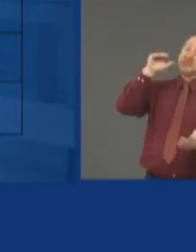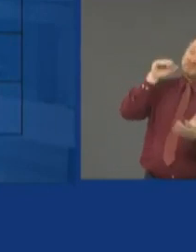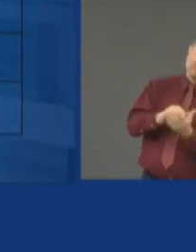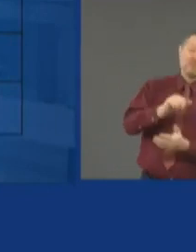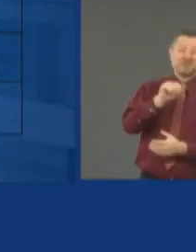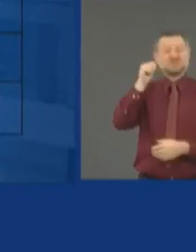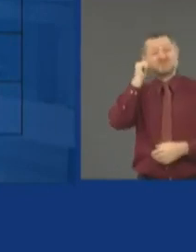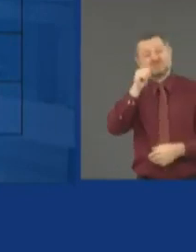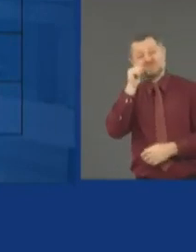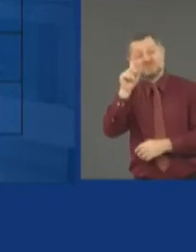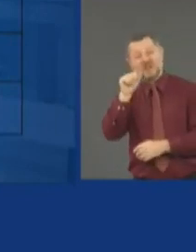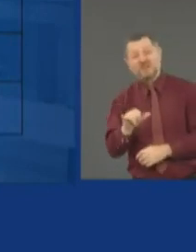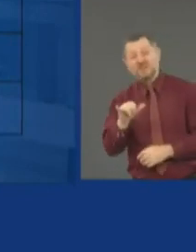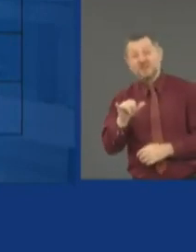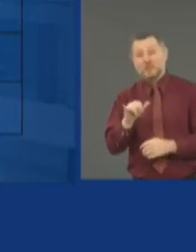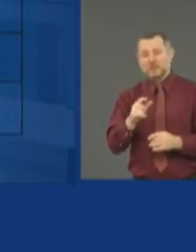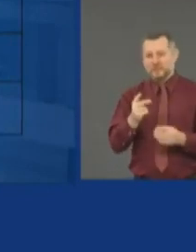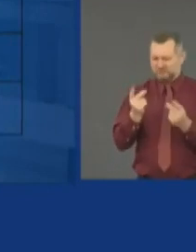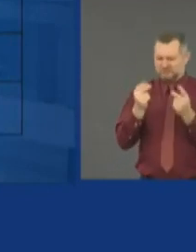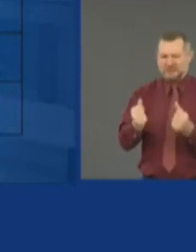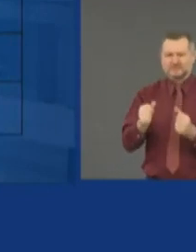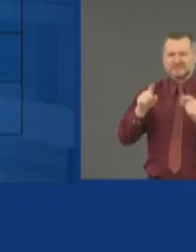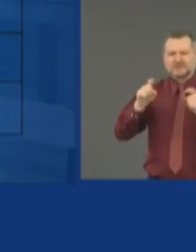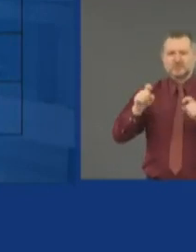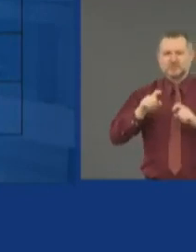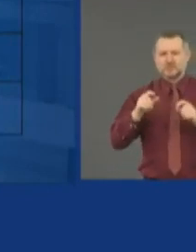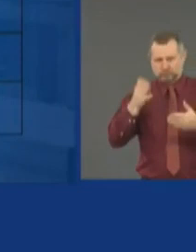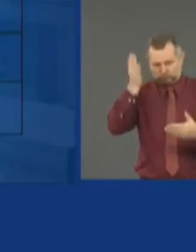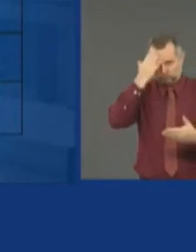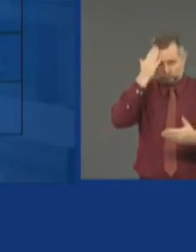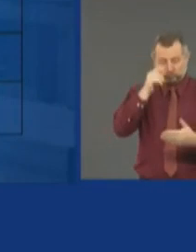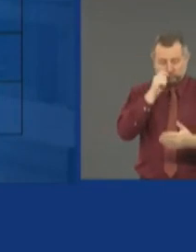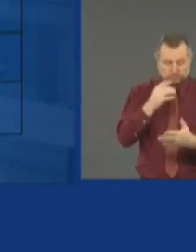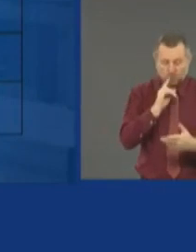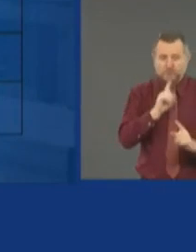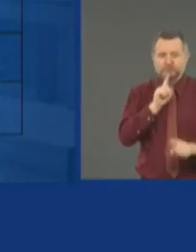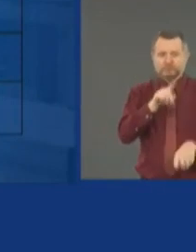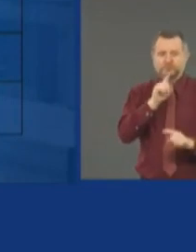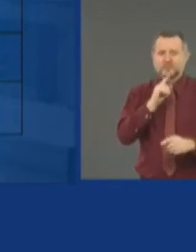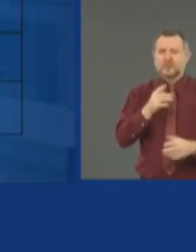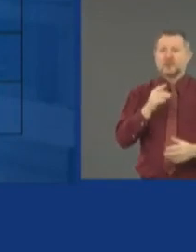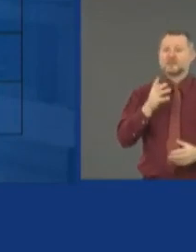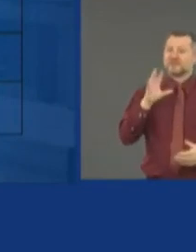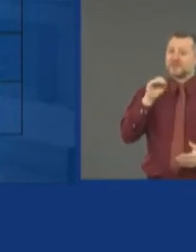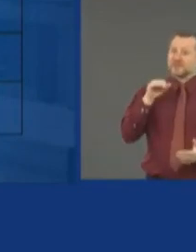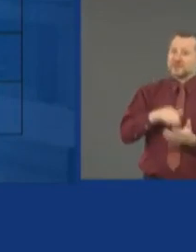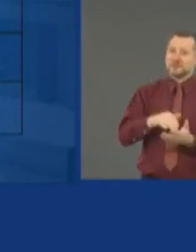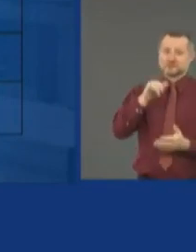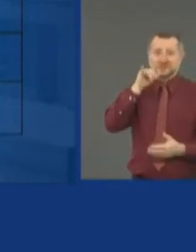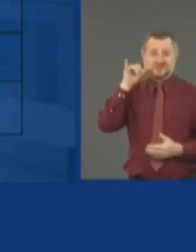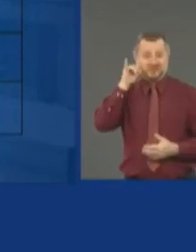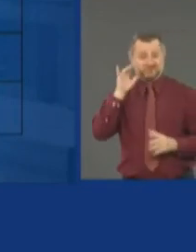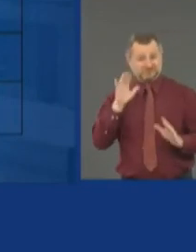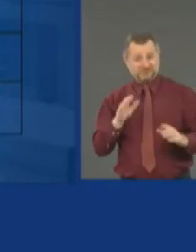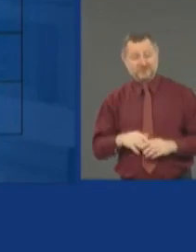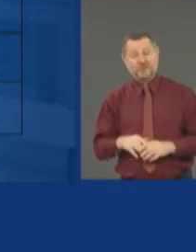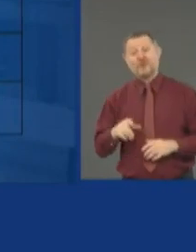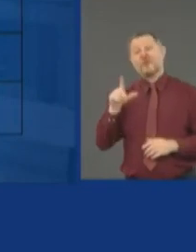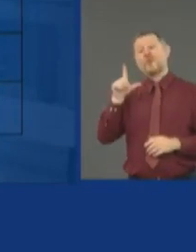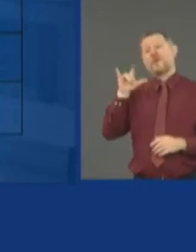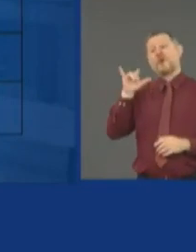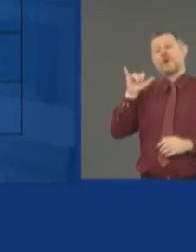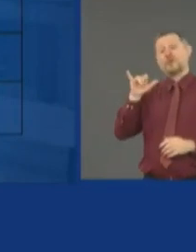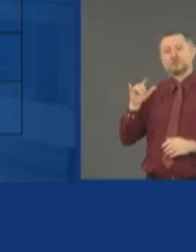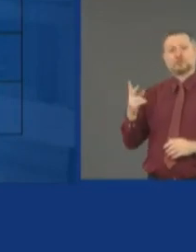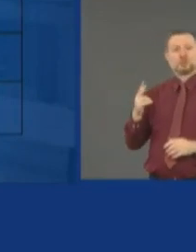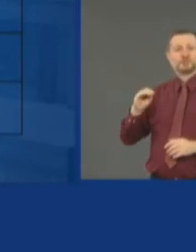50,000 tests yesterday, Long Island 2% test positive, New